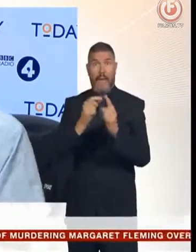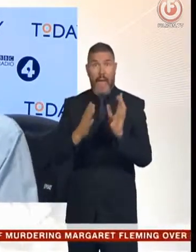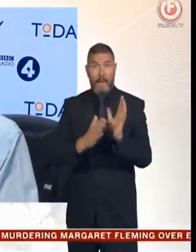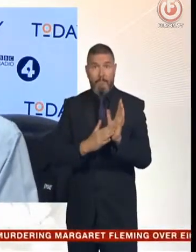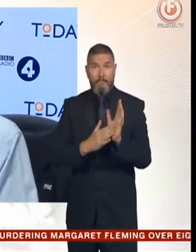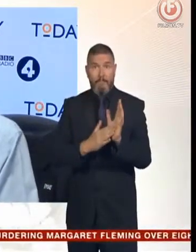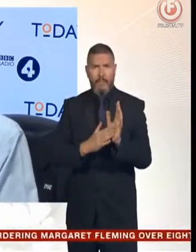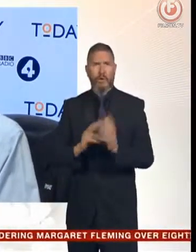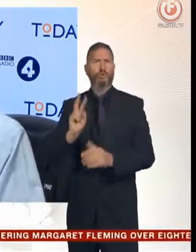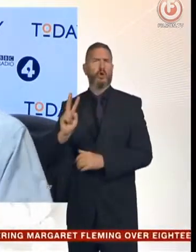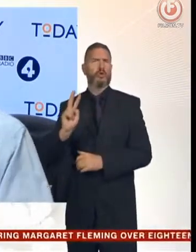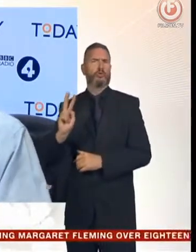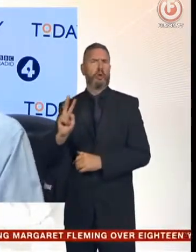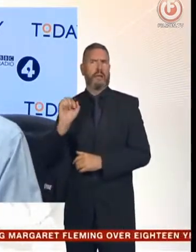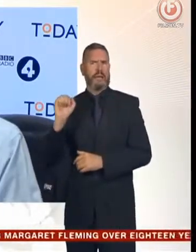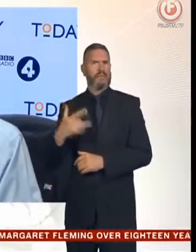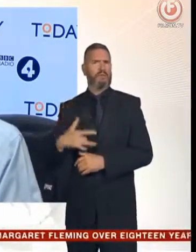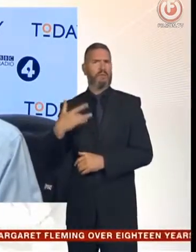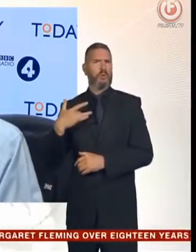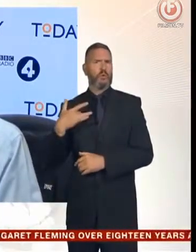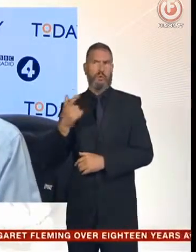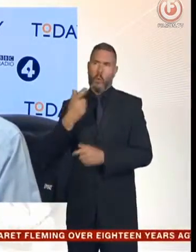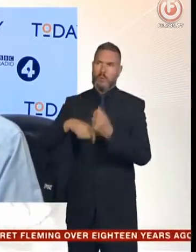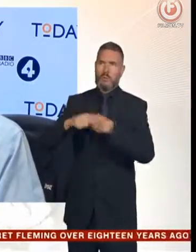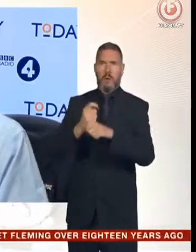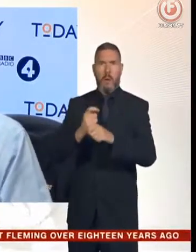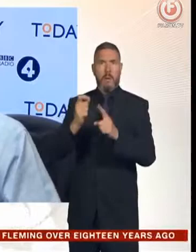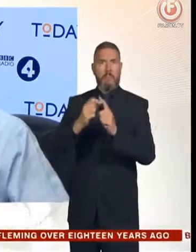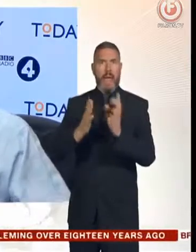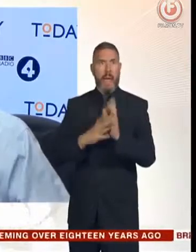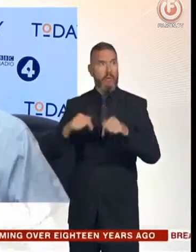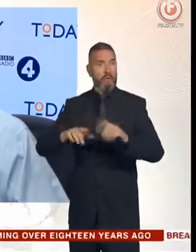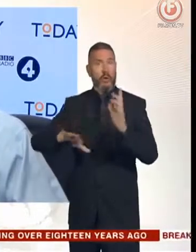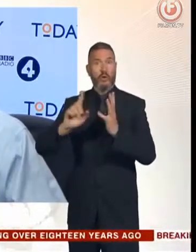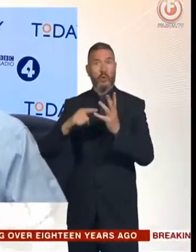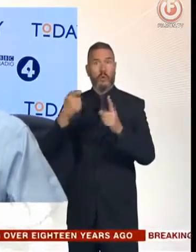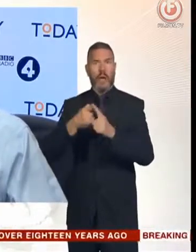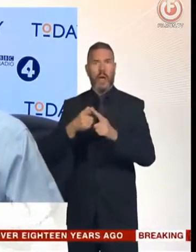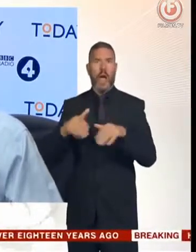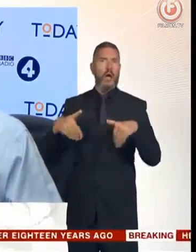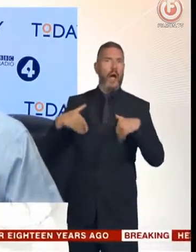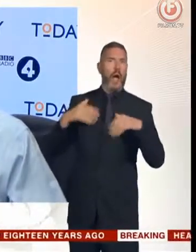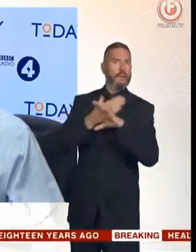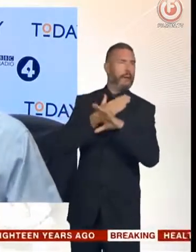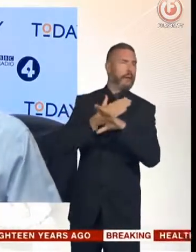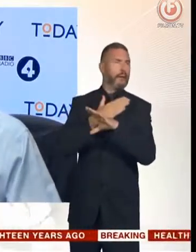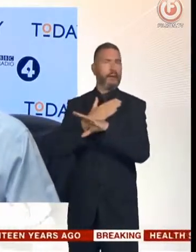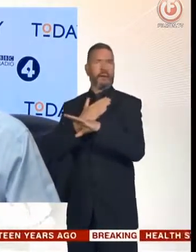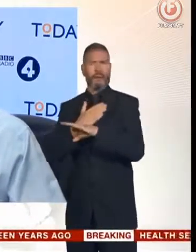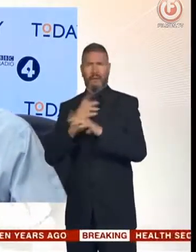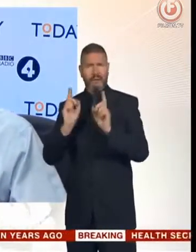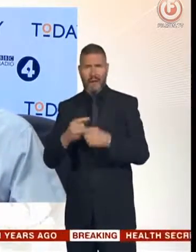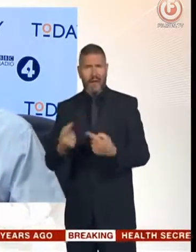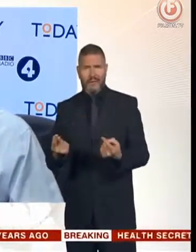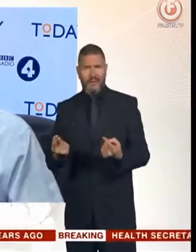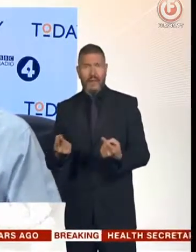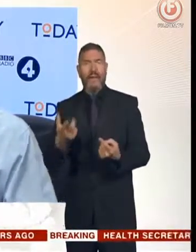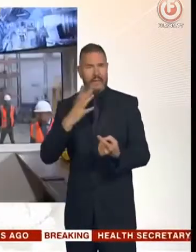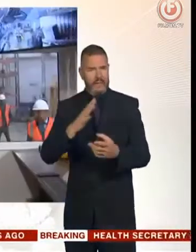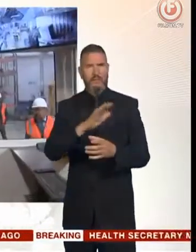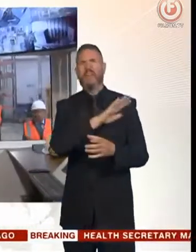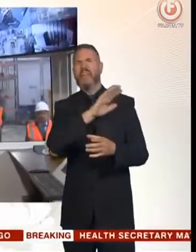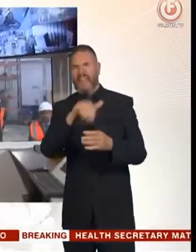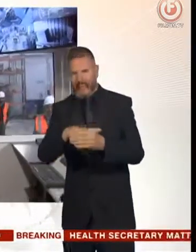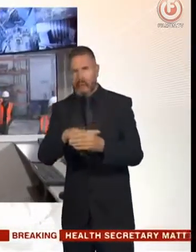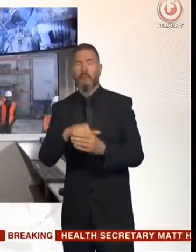And what would Churchill say if somebody who wants to be Prime Minister of the United Kingdom is hiding away from the media, not taking part in these big